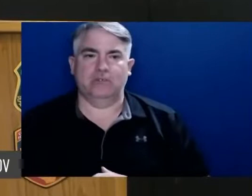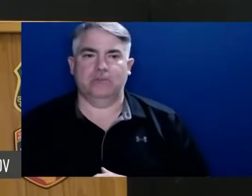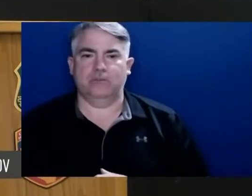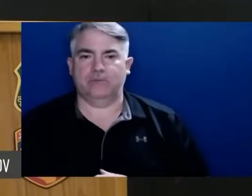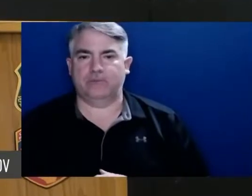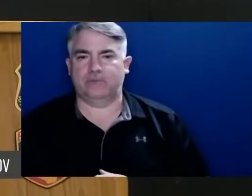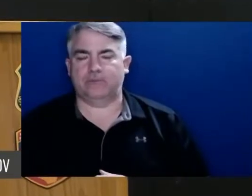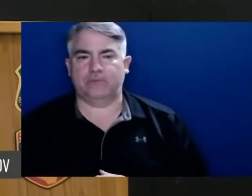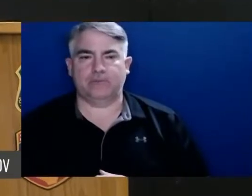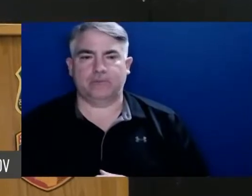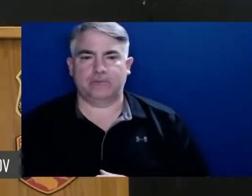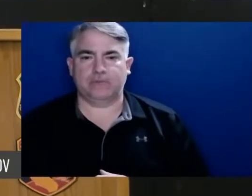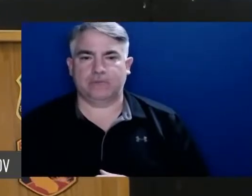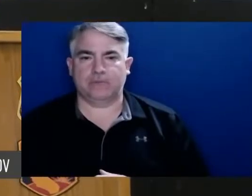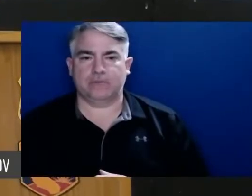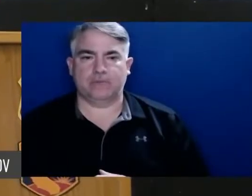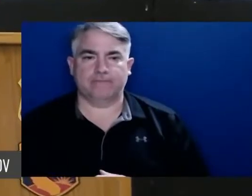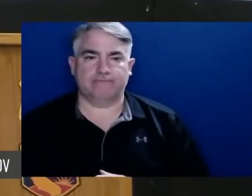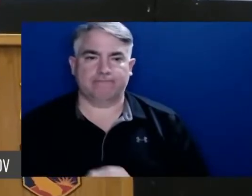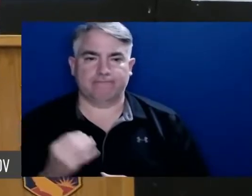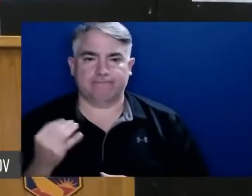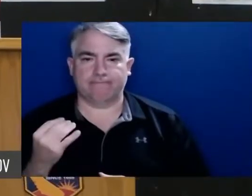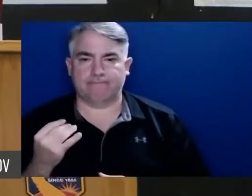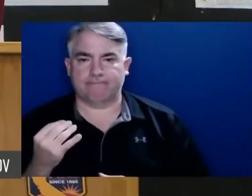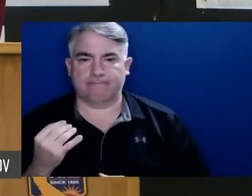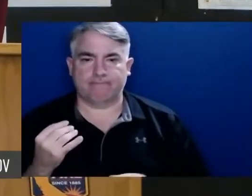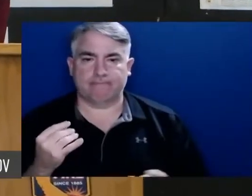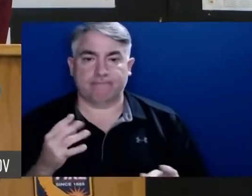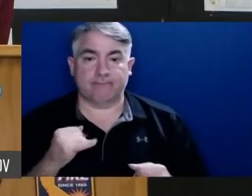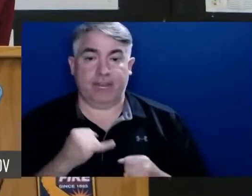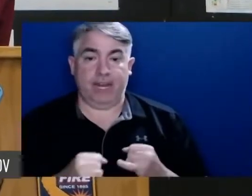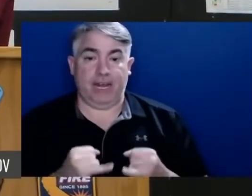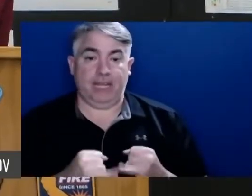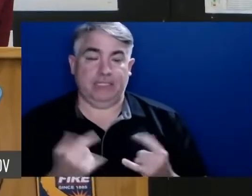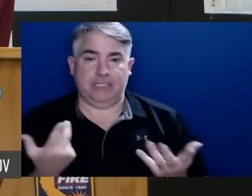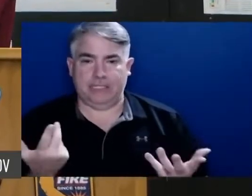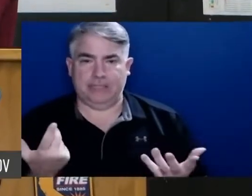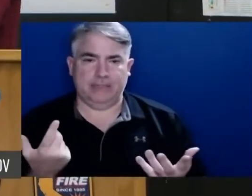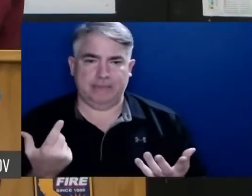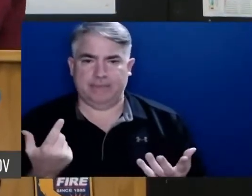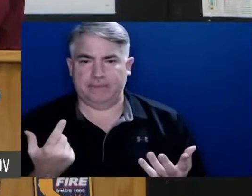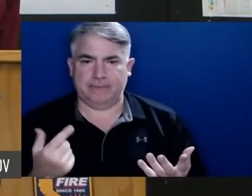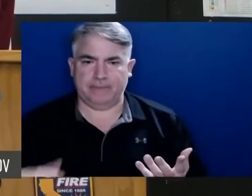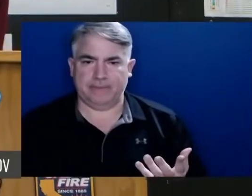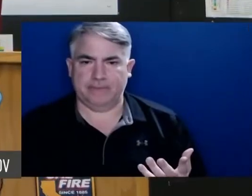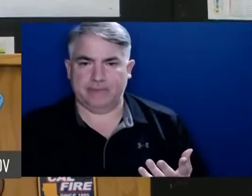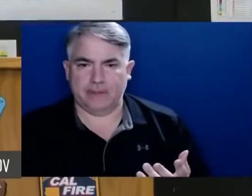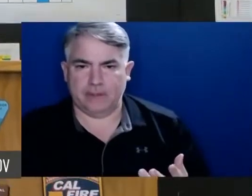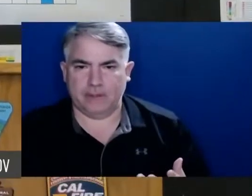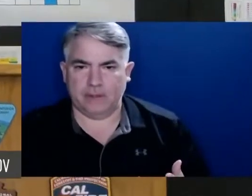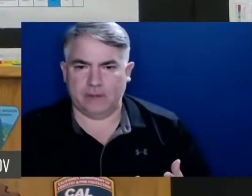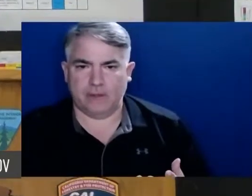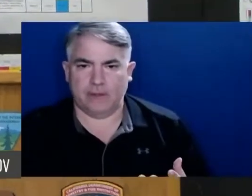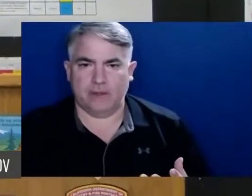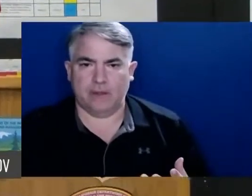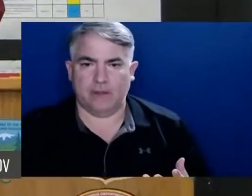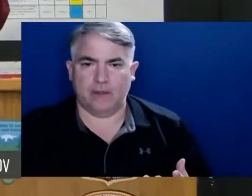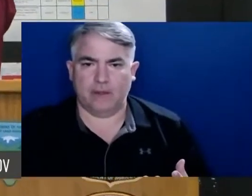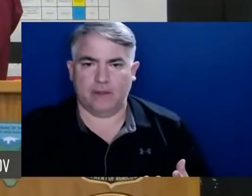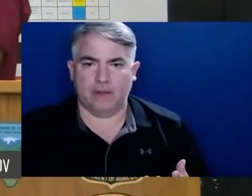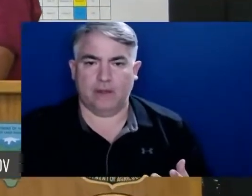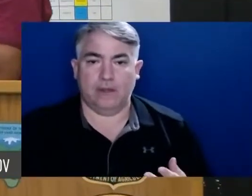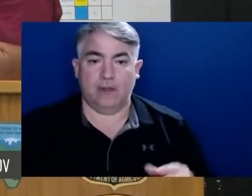perimeter. finally today we did take the west zone took all their resources